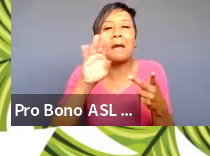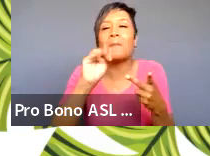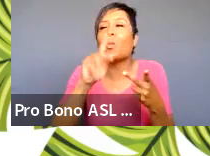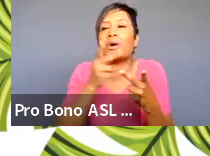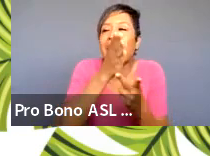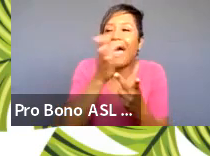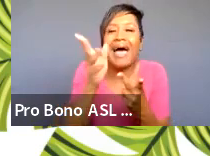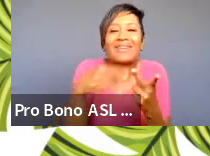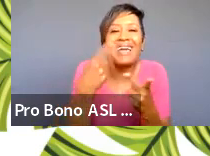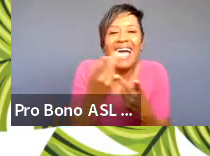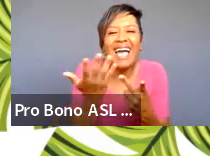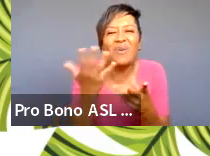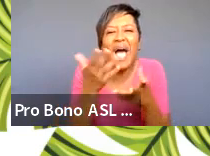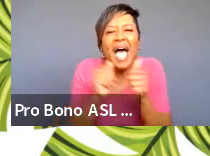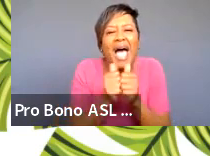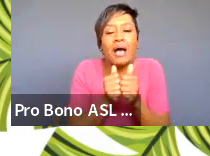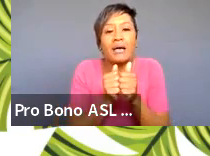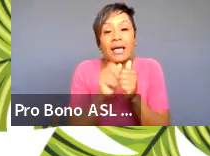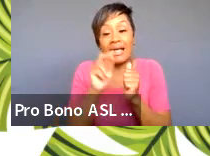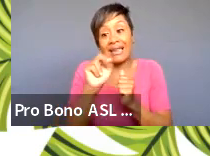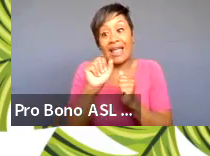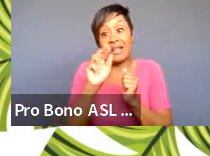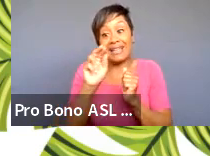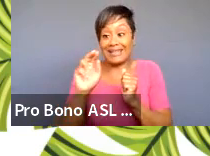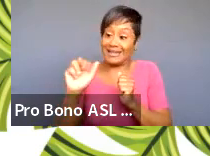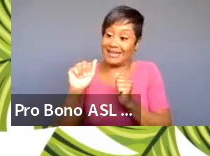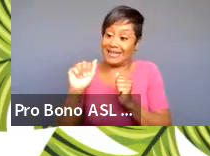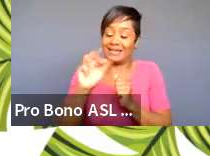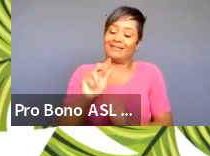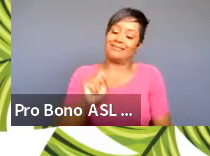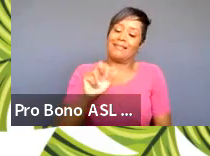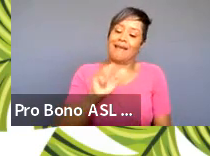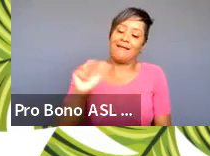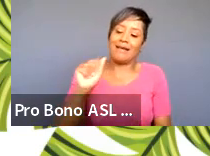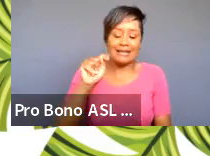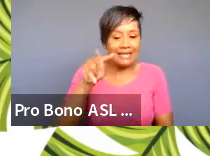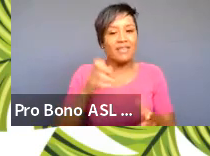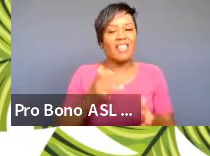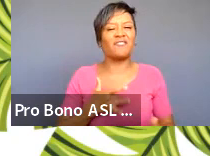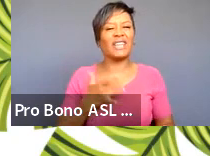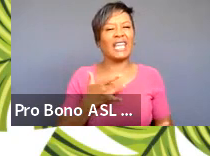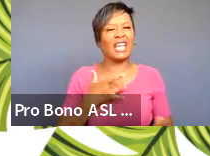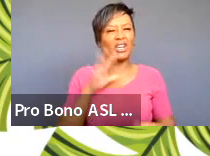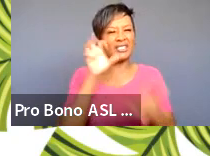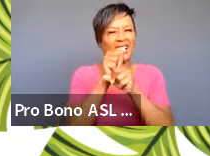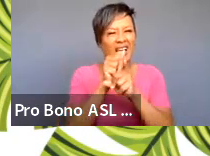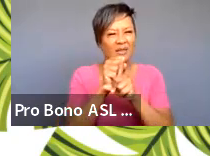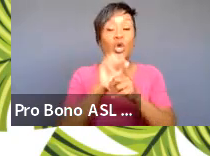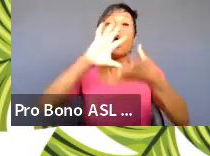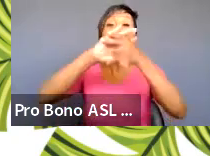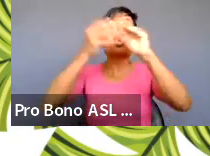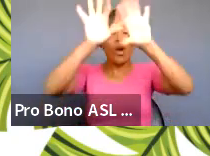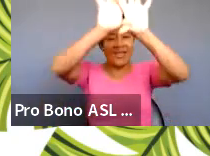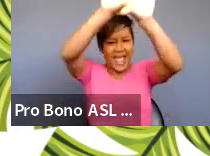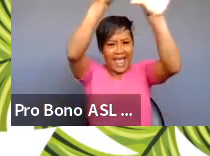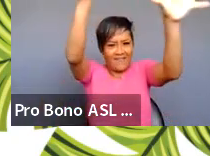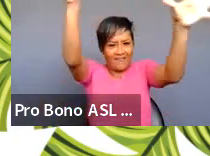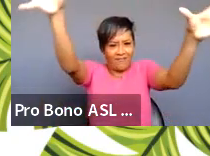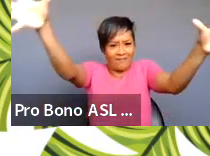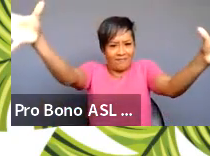is the thing you want to capture the story the is the entire